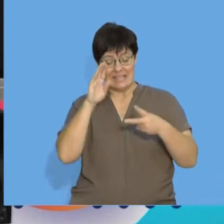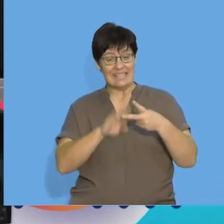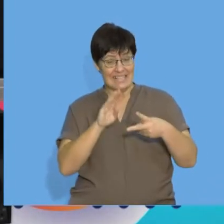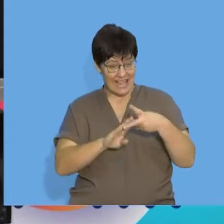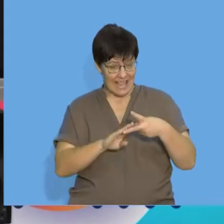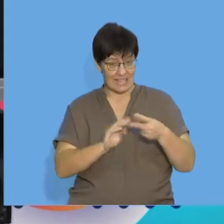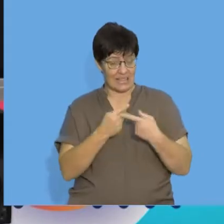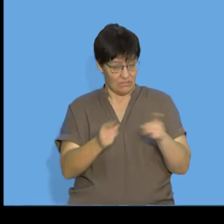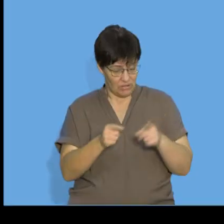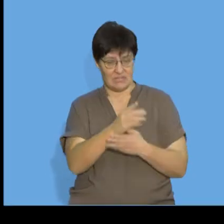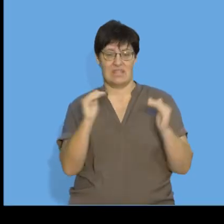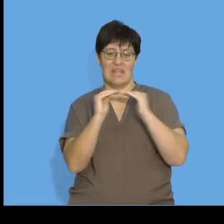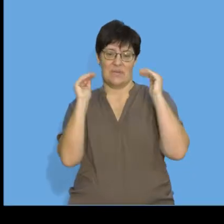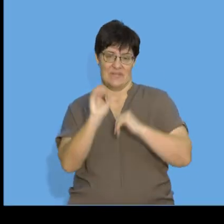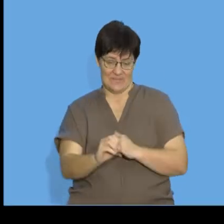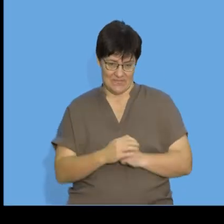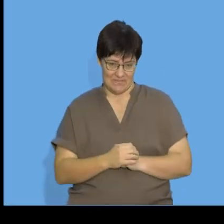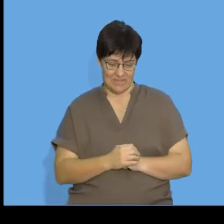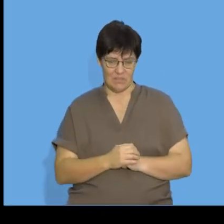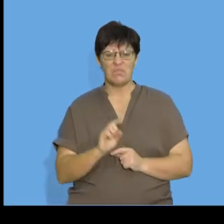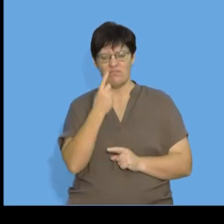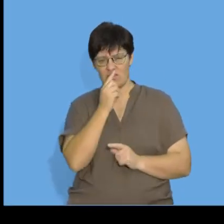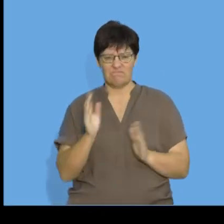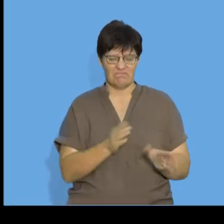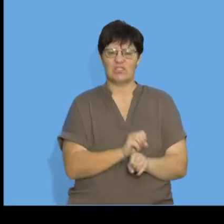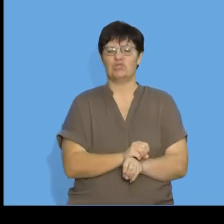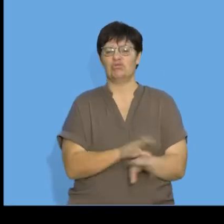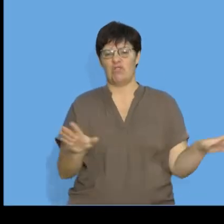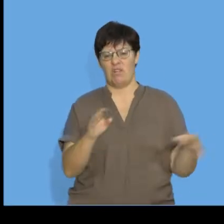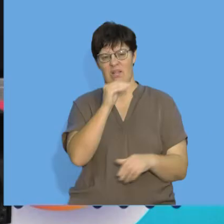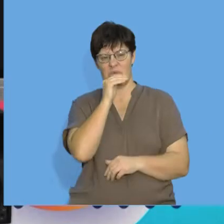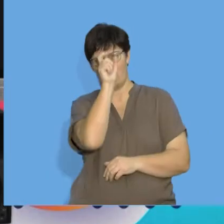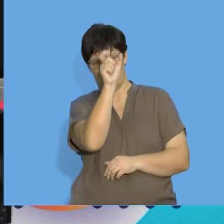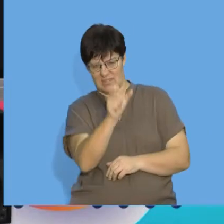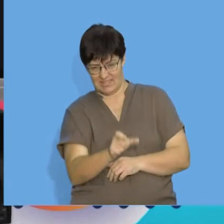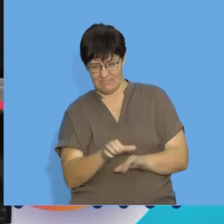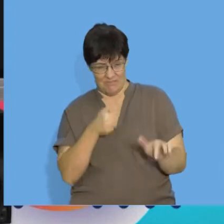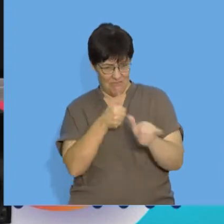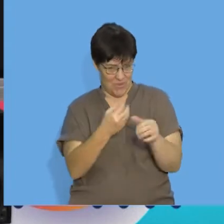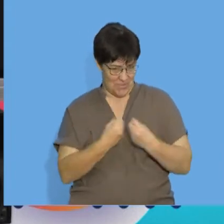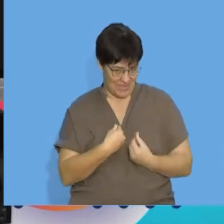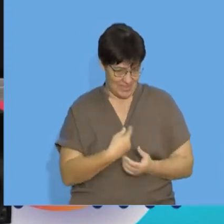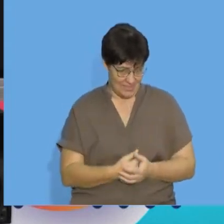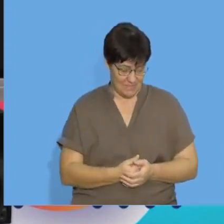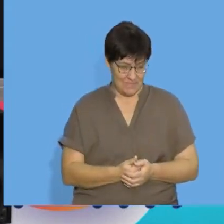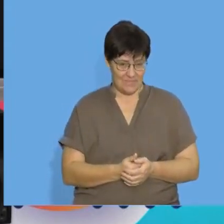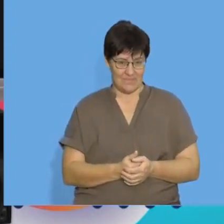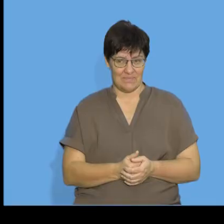are equal. But first, let's have a look at some general definitions. Will you follow on the board with me, please?